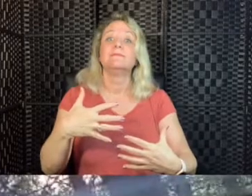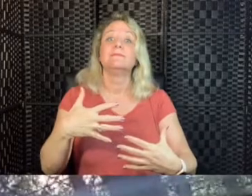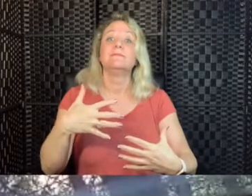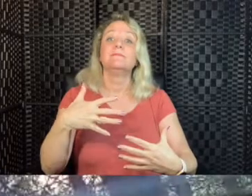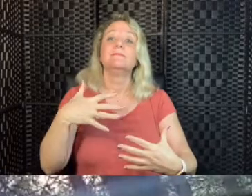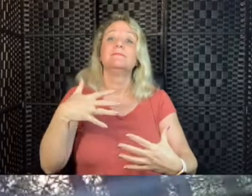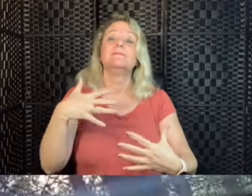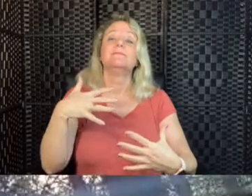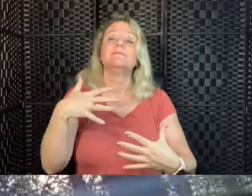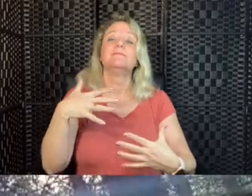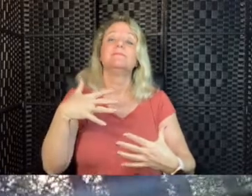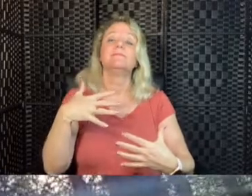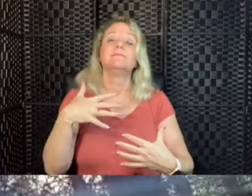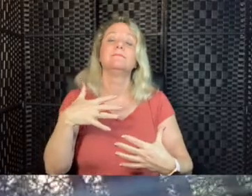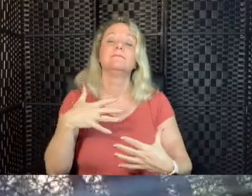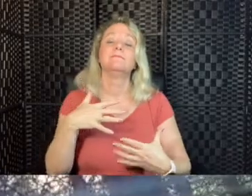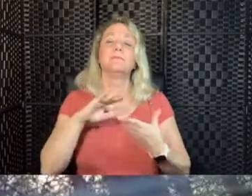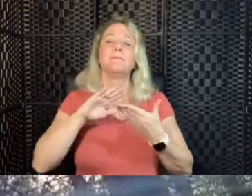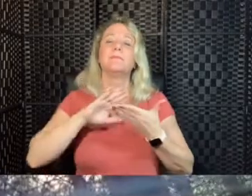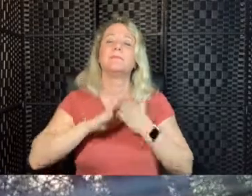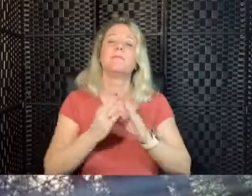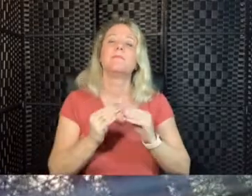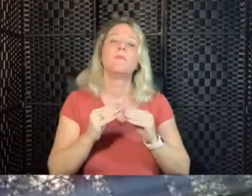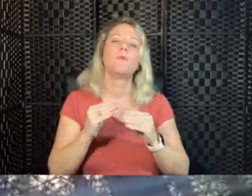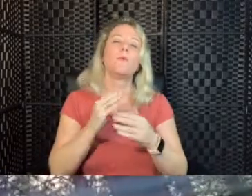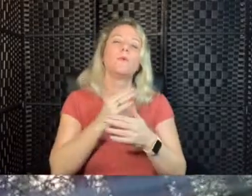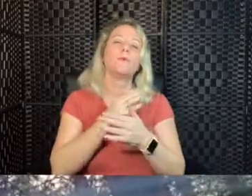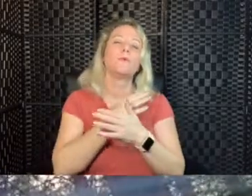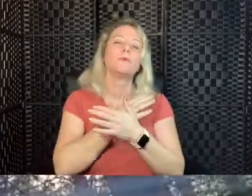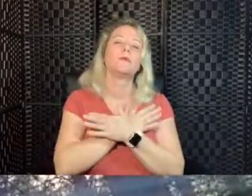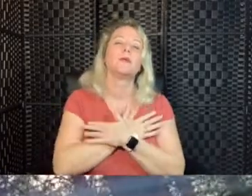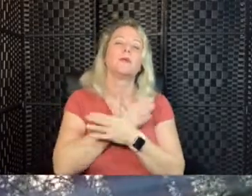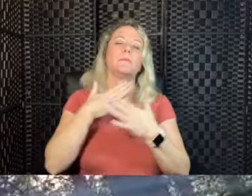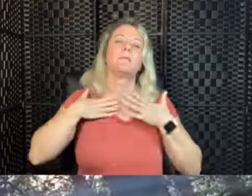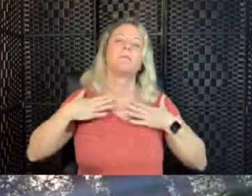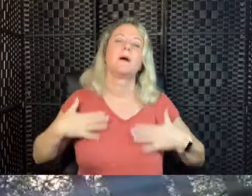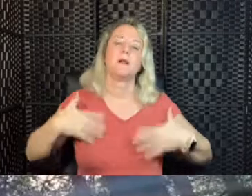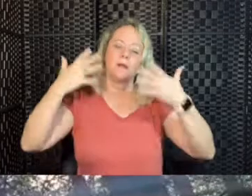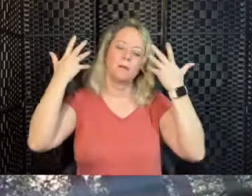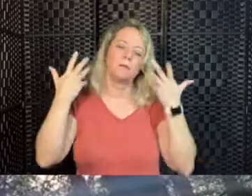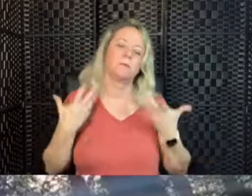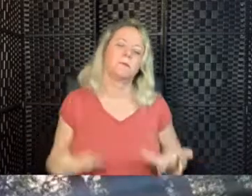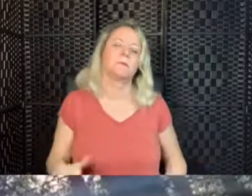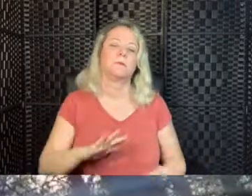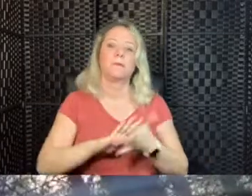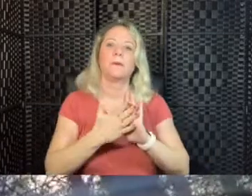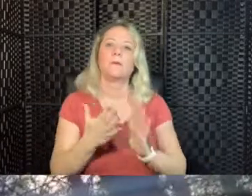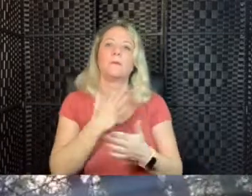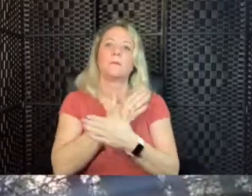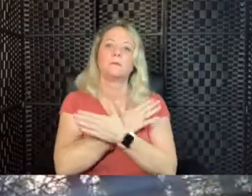On your exhale, relaxing just a bit more throughout your entire body.